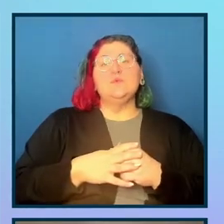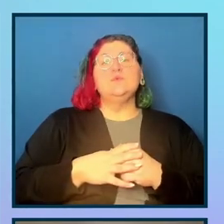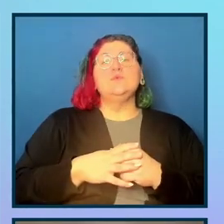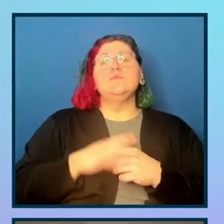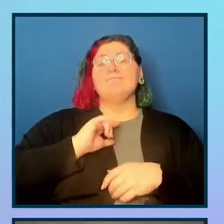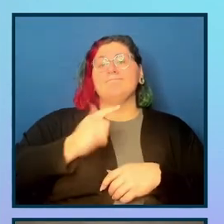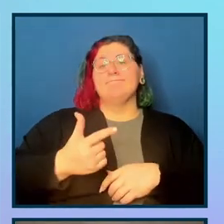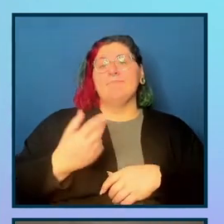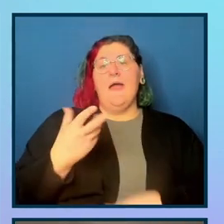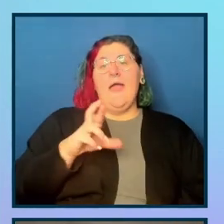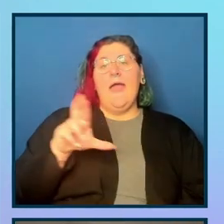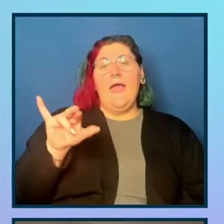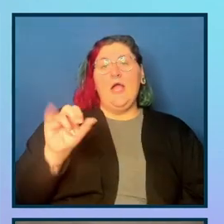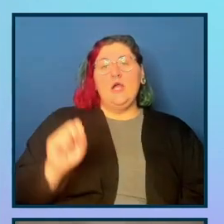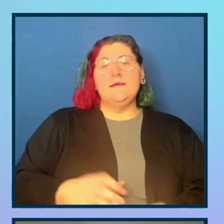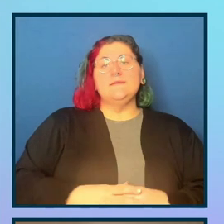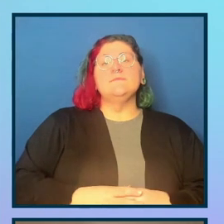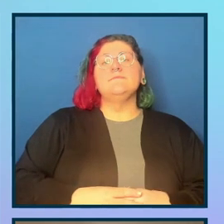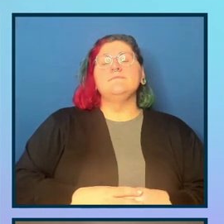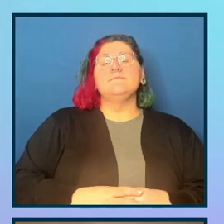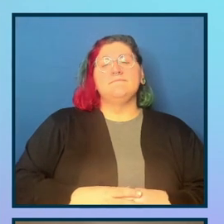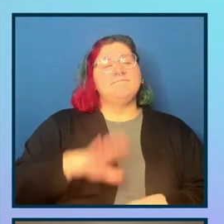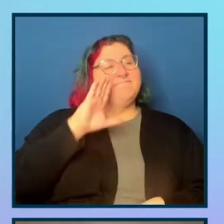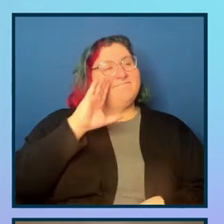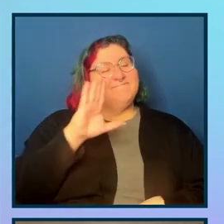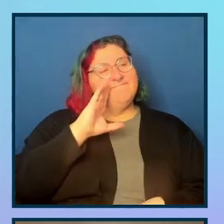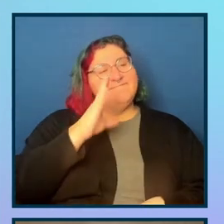All right. Thank you, Preeti. I'm Harris Schneiderman,